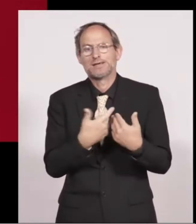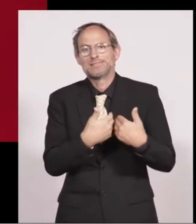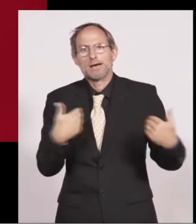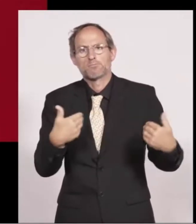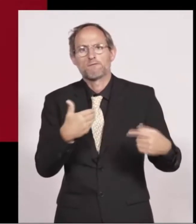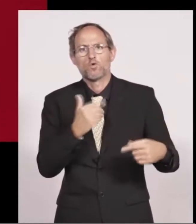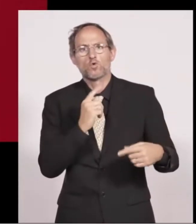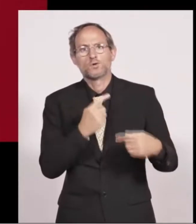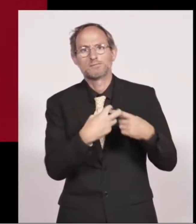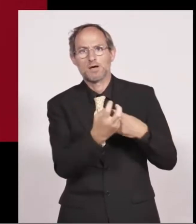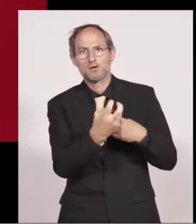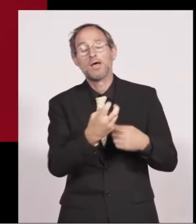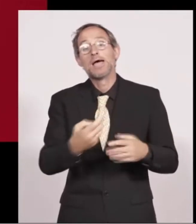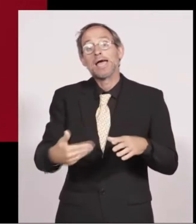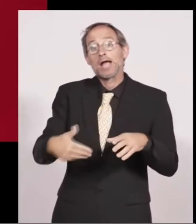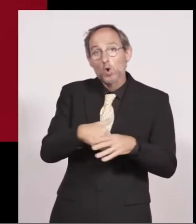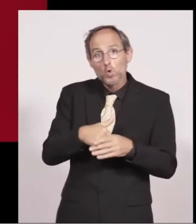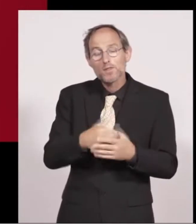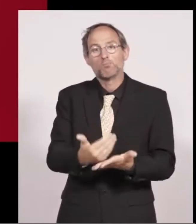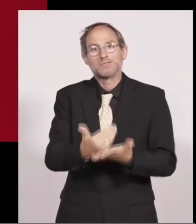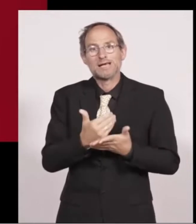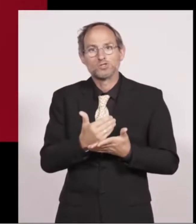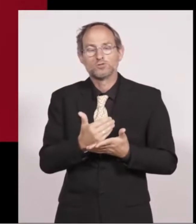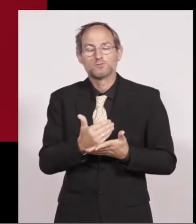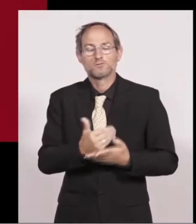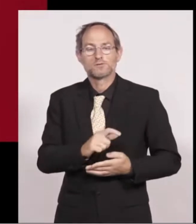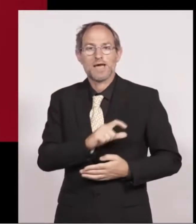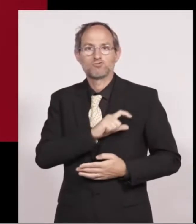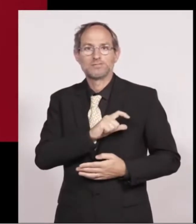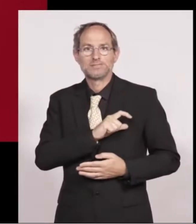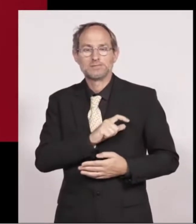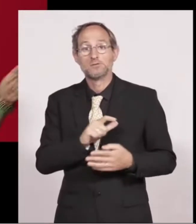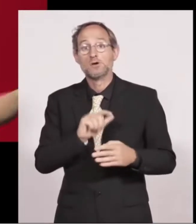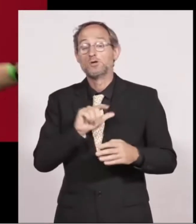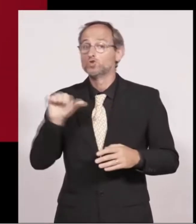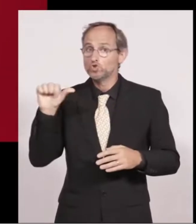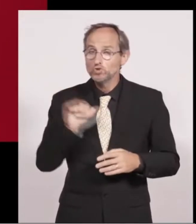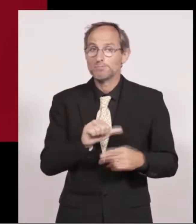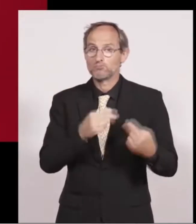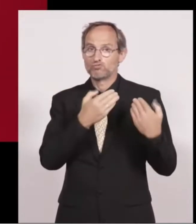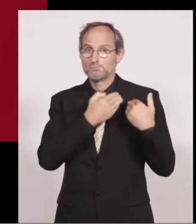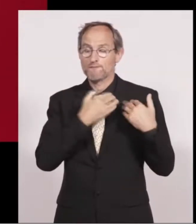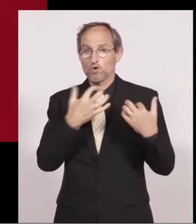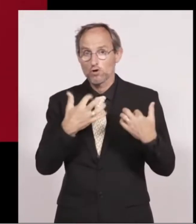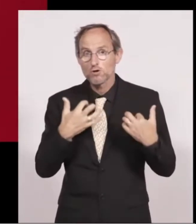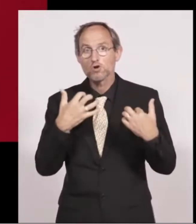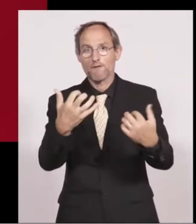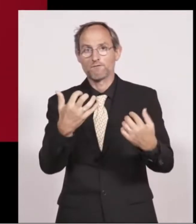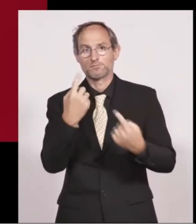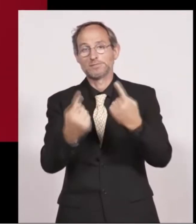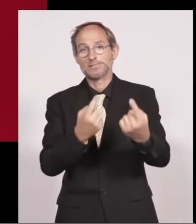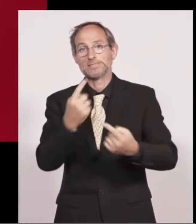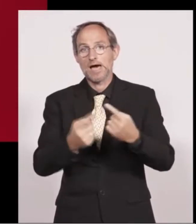relation to protected characteristics and it should be up to conference to hold